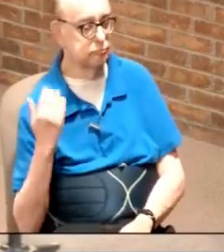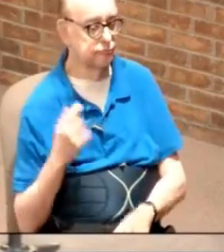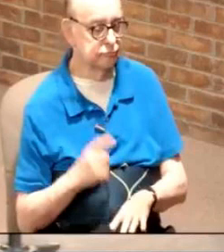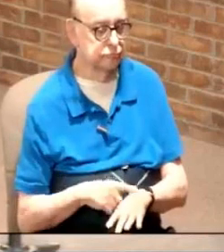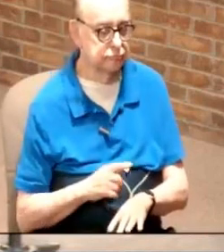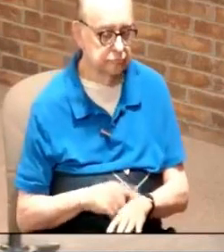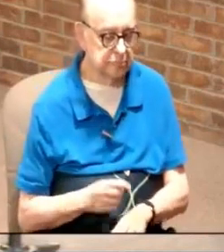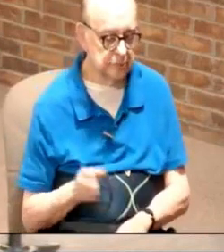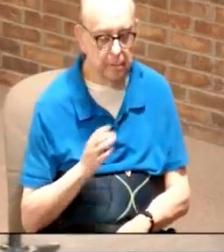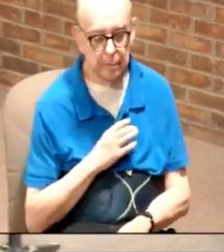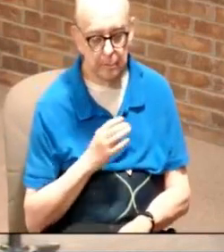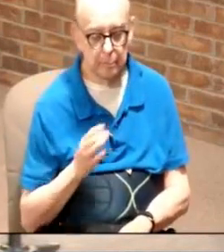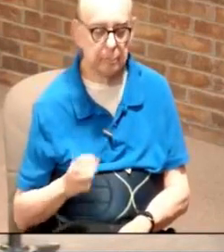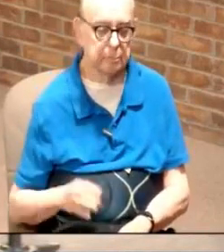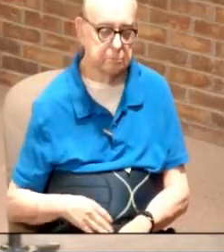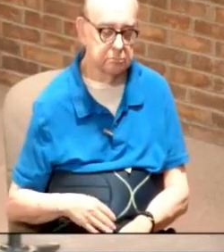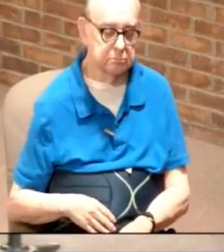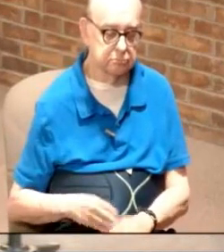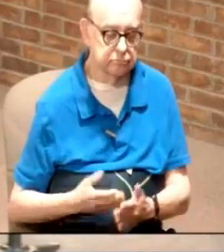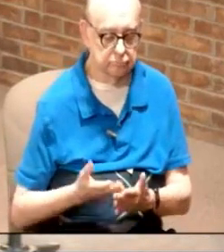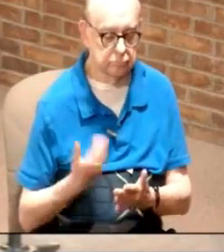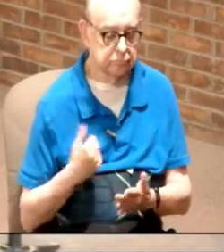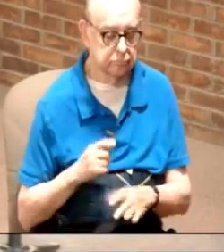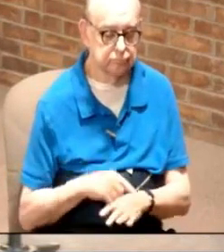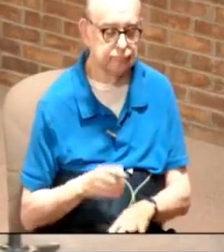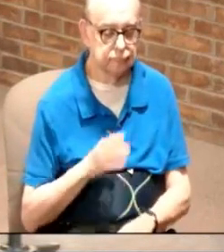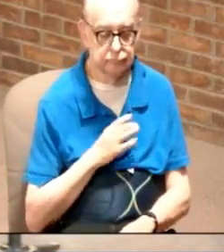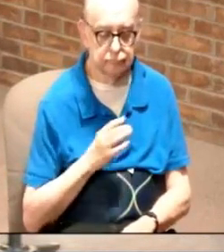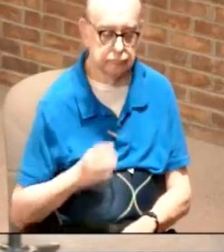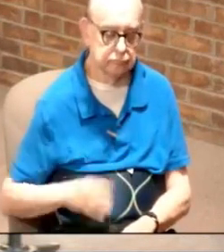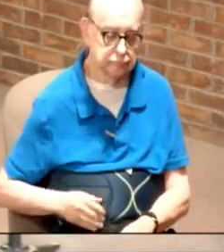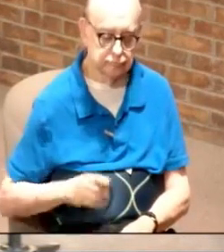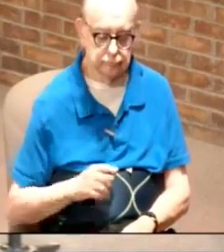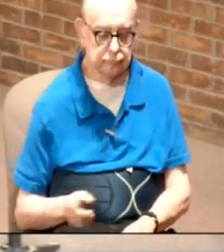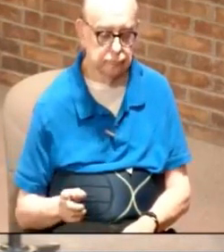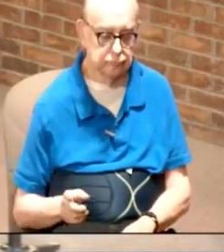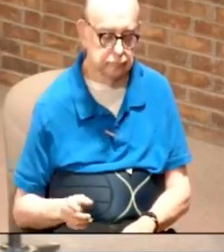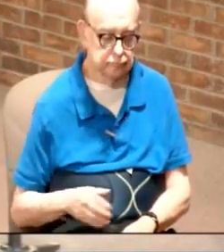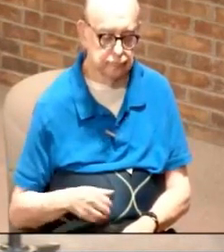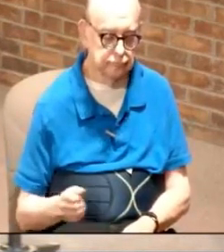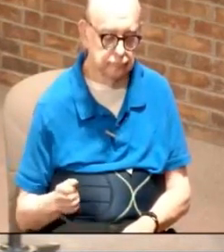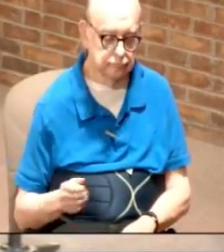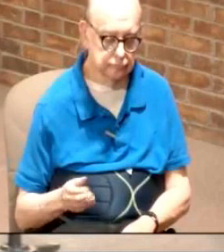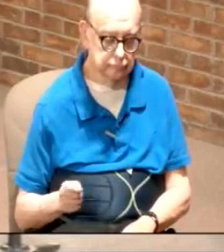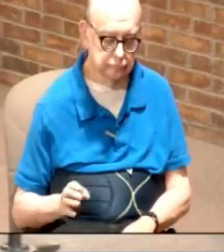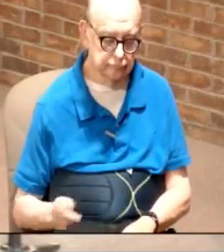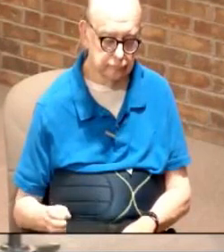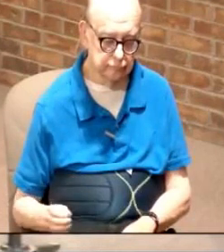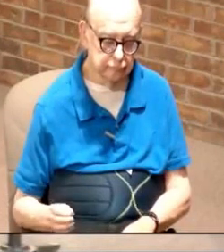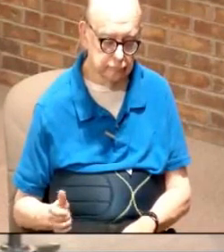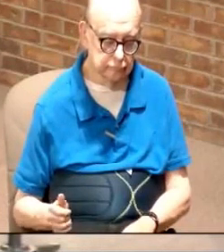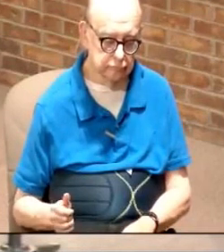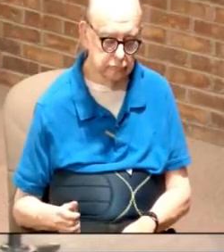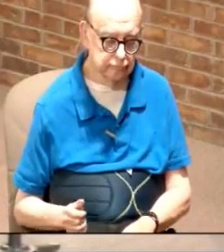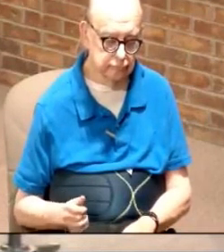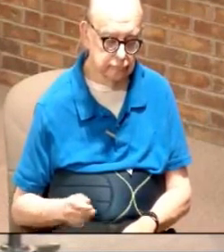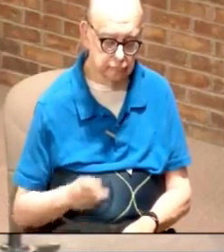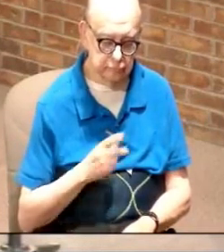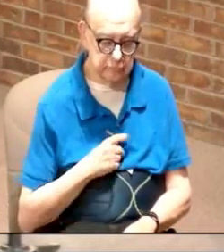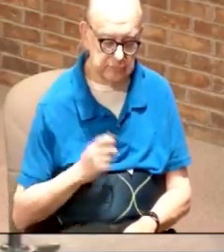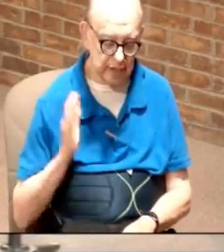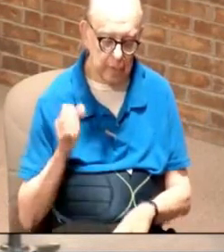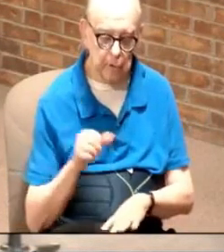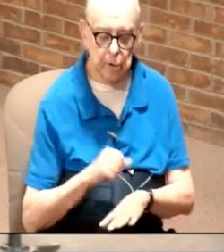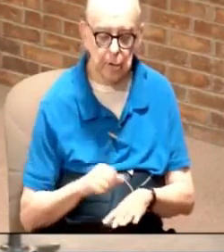the time of Christ or prior to the time of Christ what they would do is they would take the oil out and the king would anoint